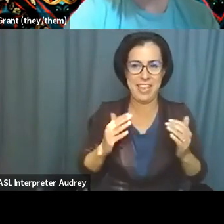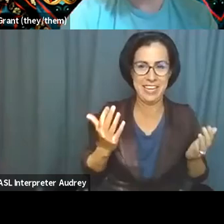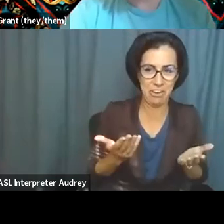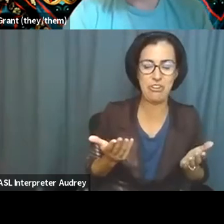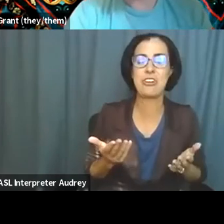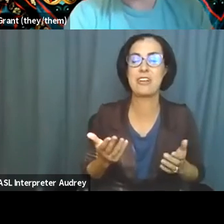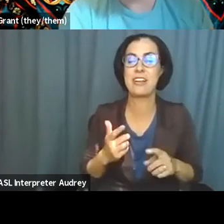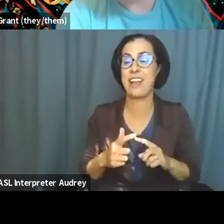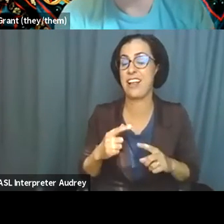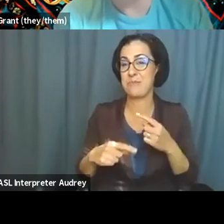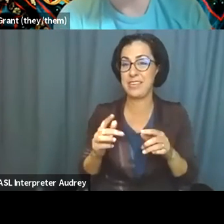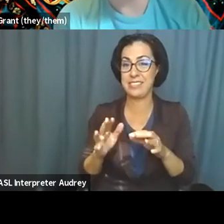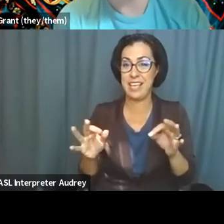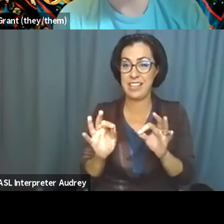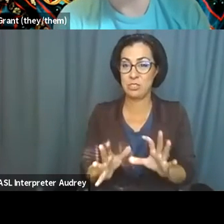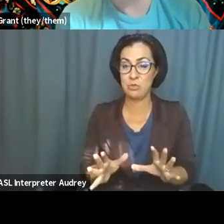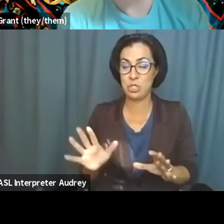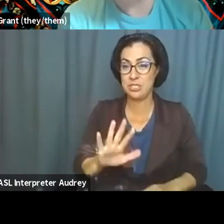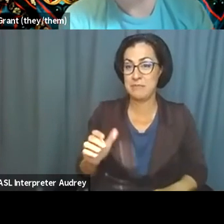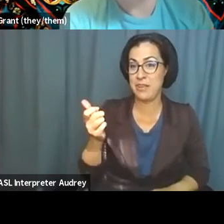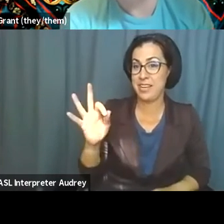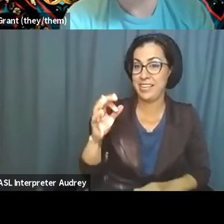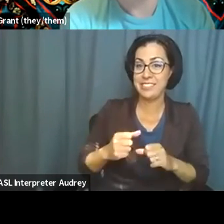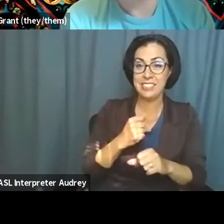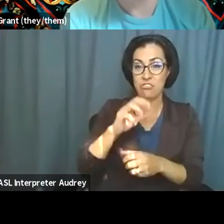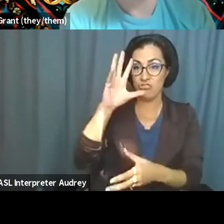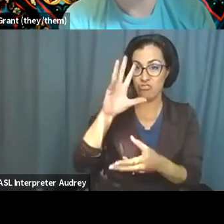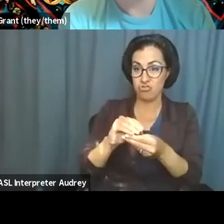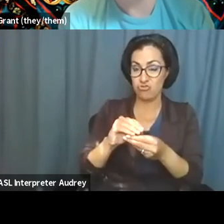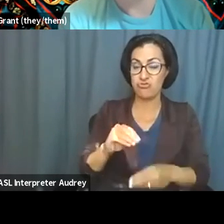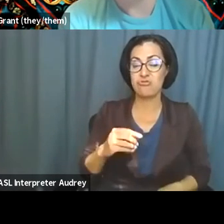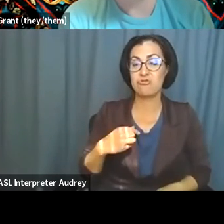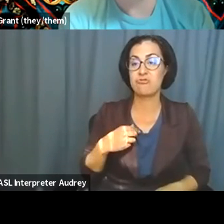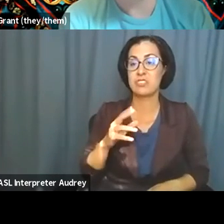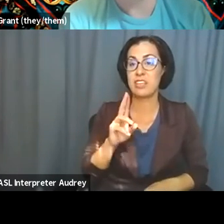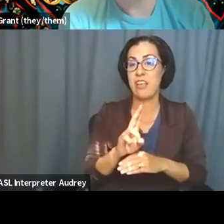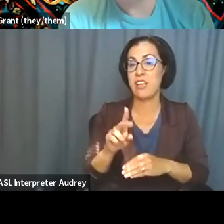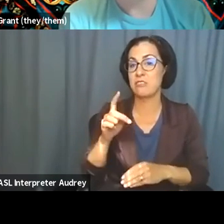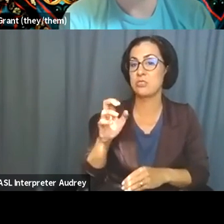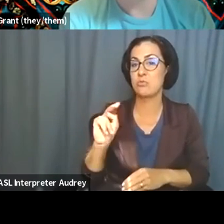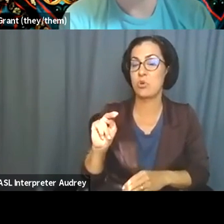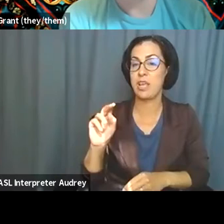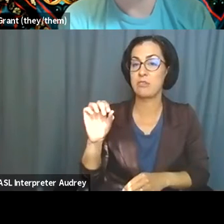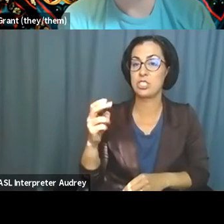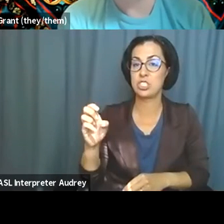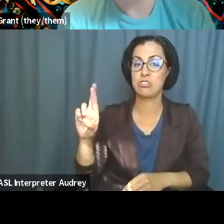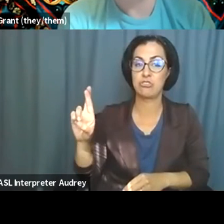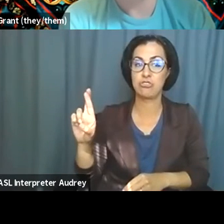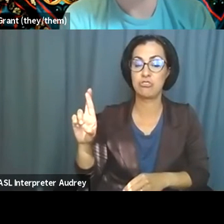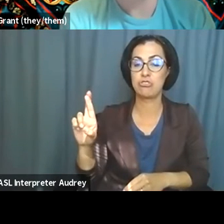I've been a sign language interpreter about 19 years. I use pronouns, uh, she, her,